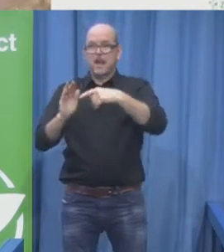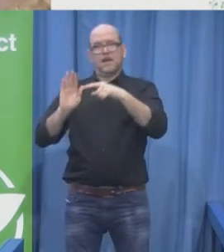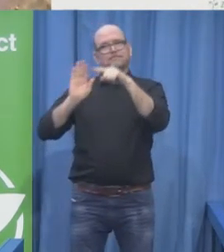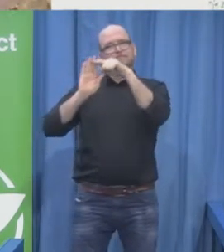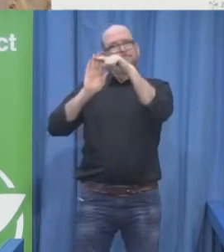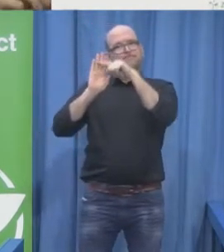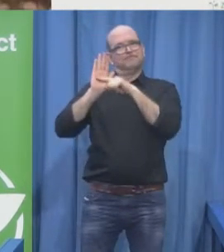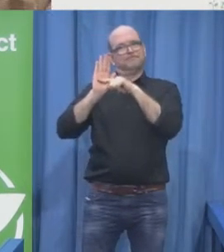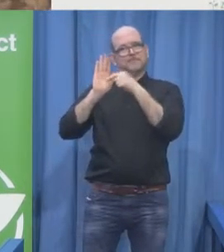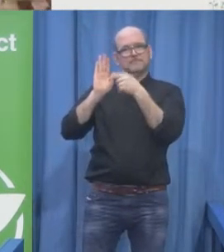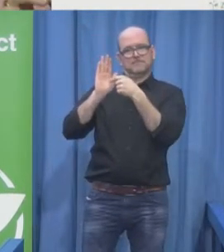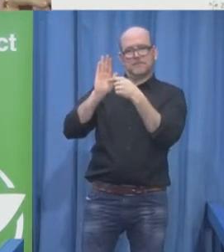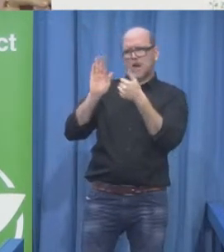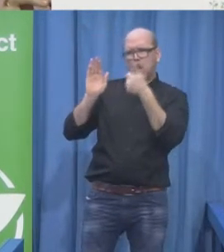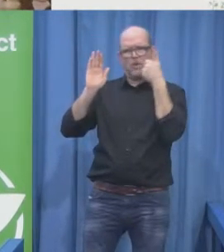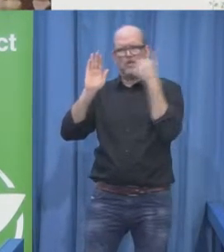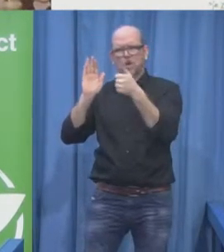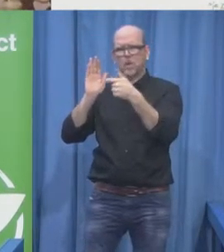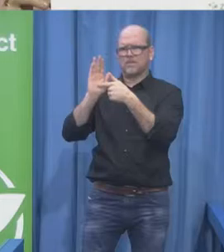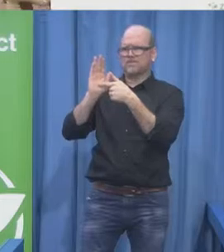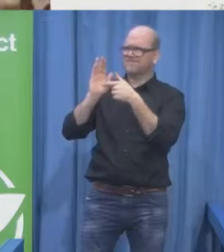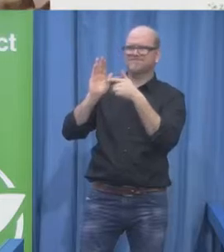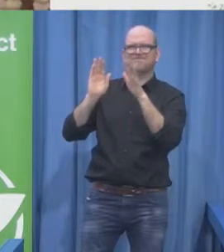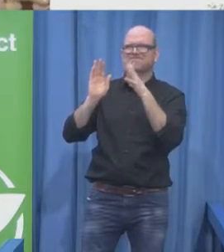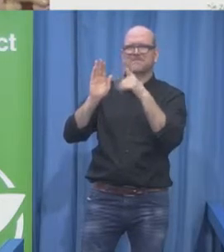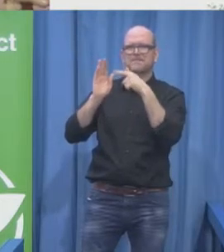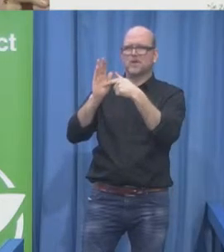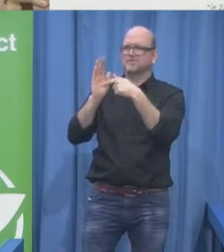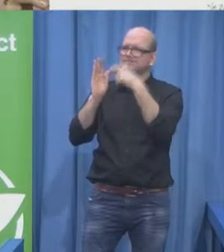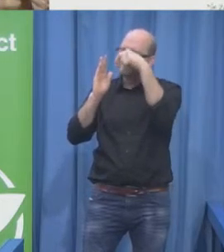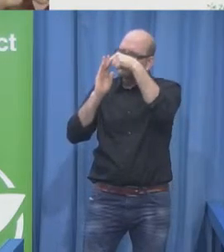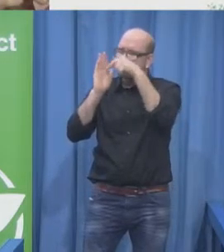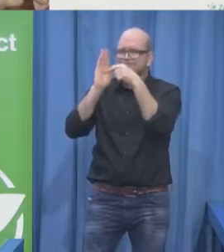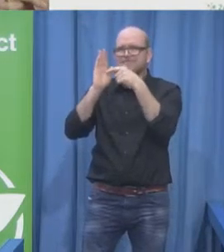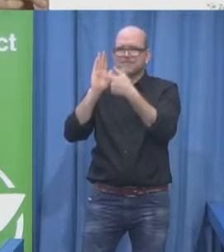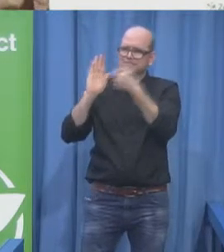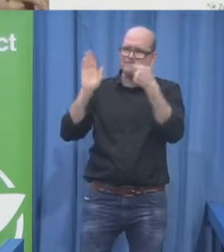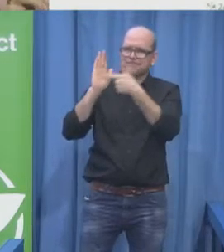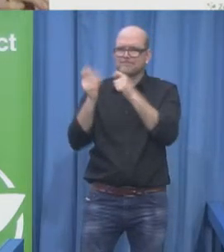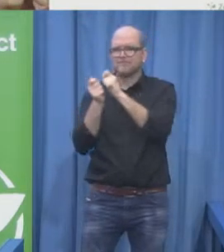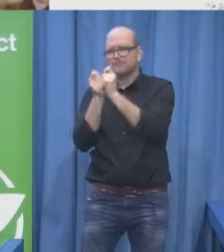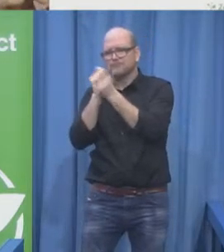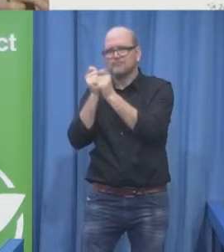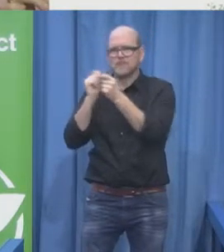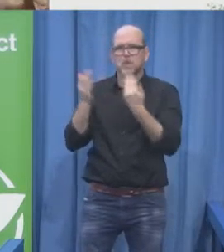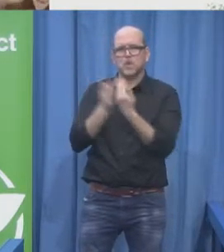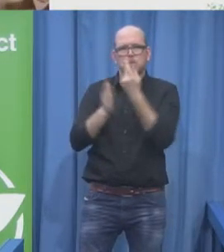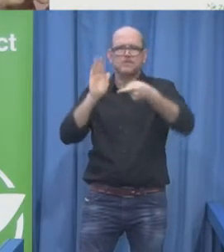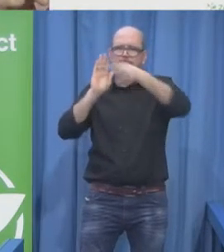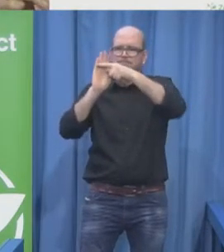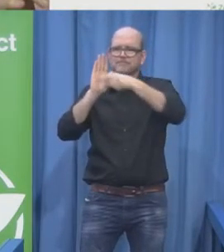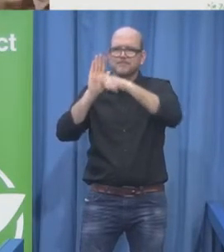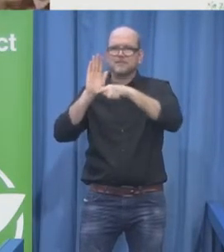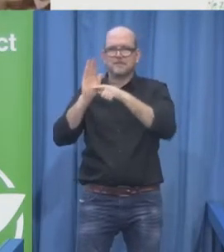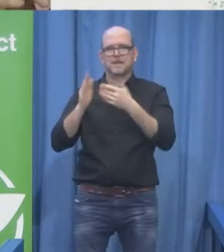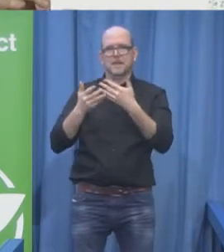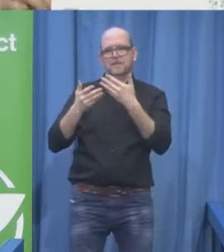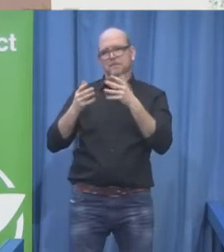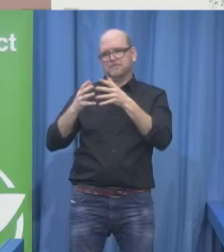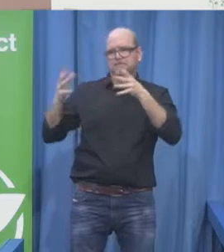equitable and inclusive access to decent work and income generating